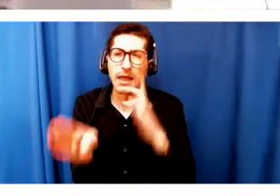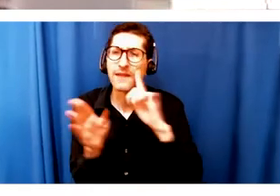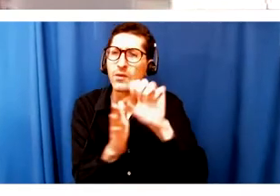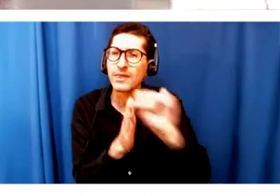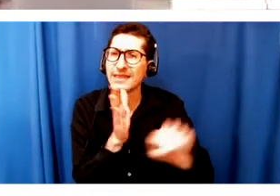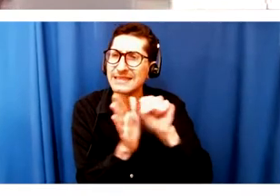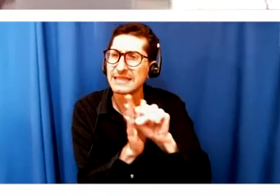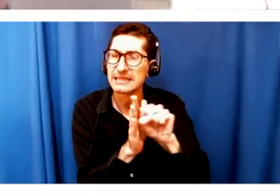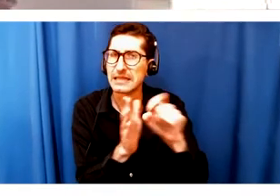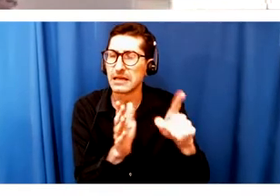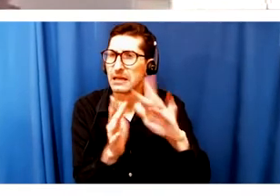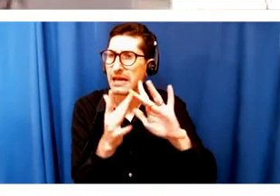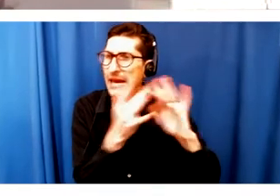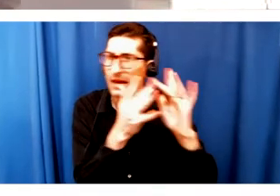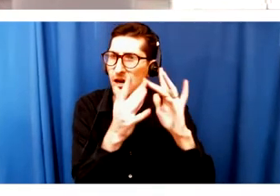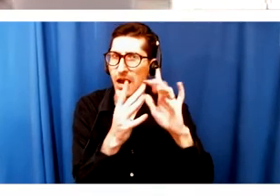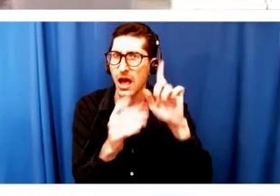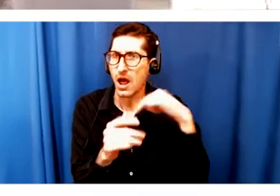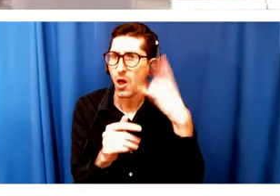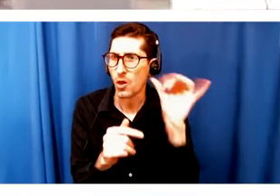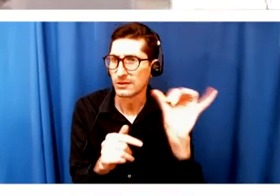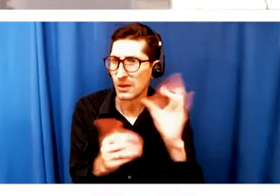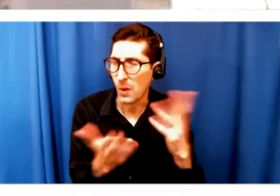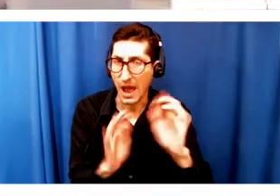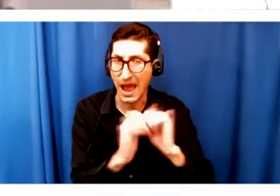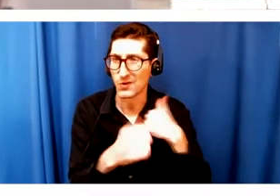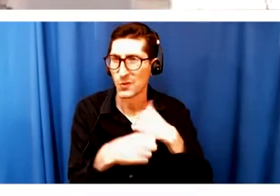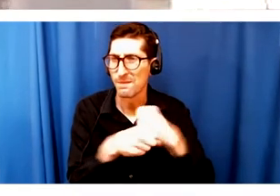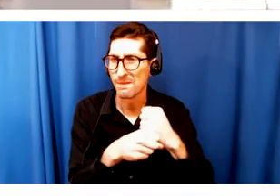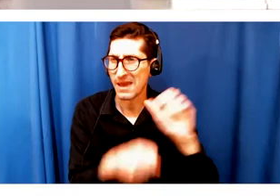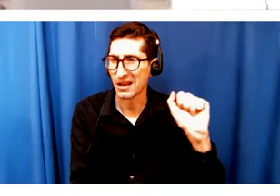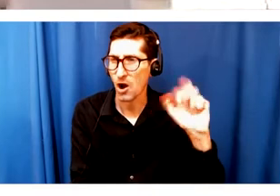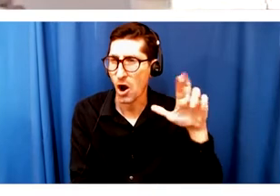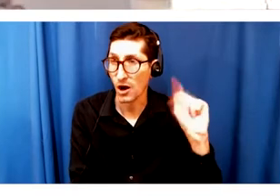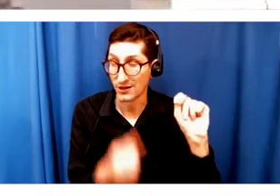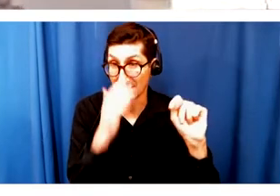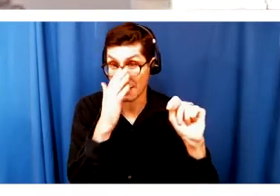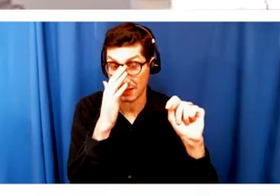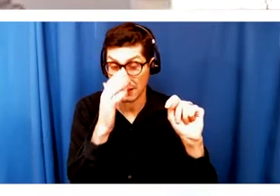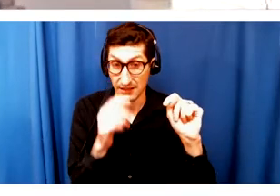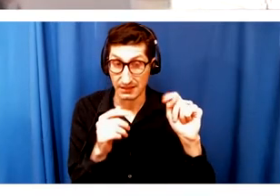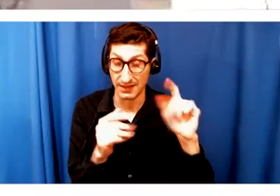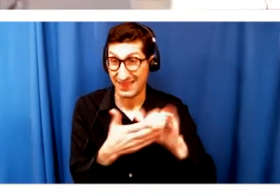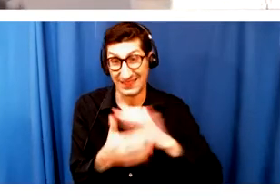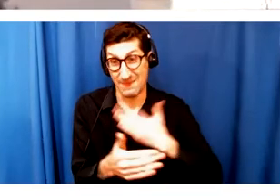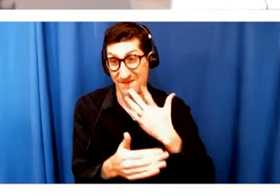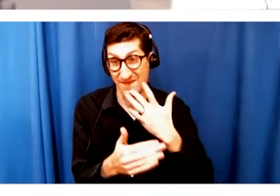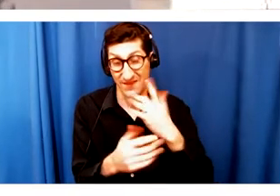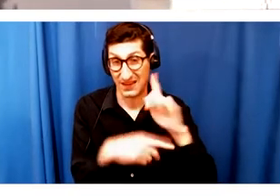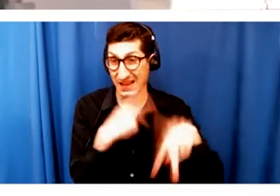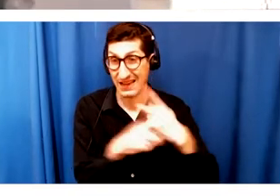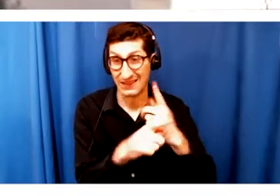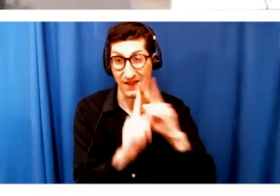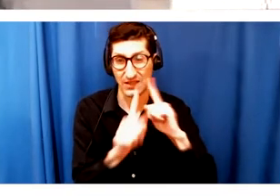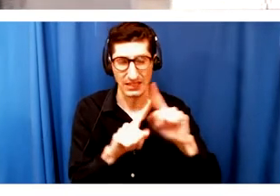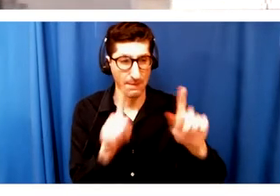world look like? How are we creating art, which are some of my favorite conversations, and we've only been able to have two, but that, like, what does art look like?